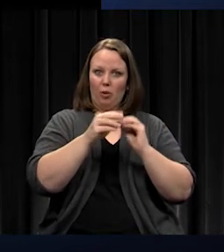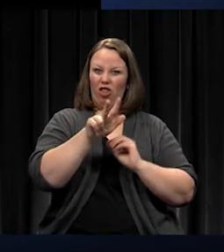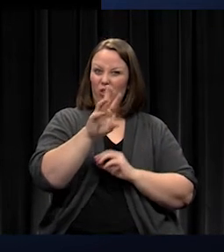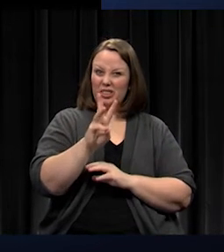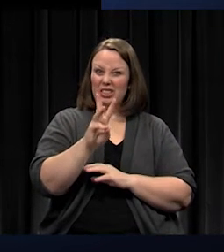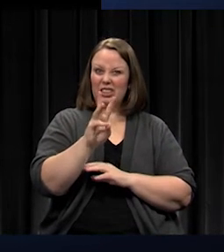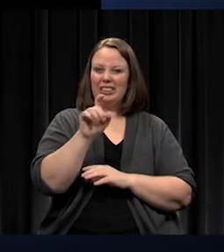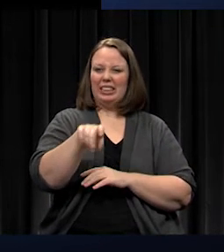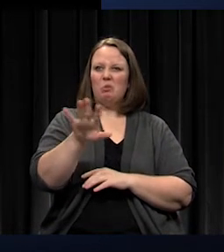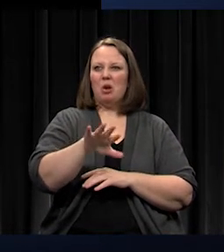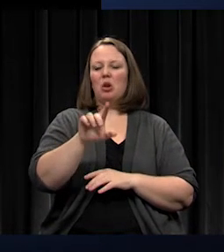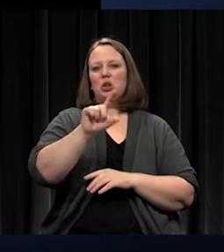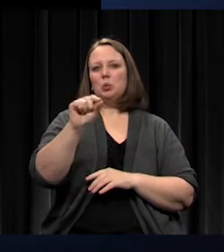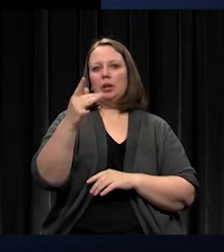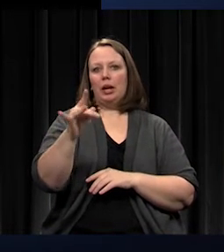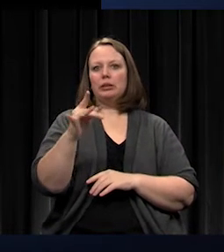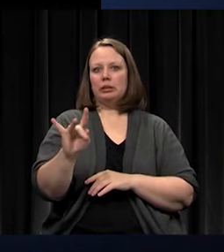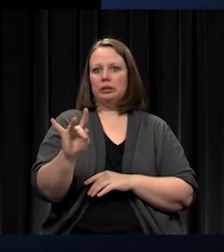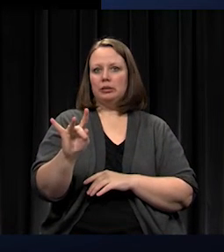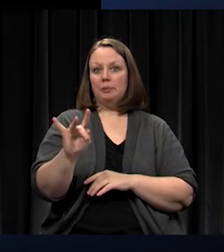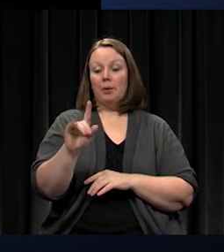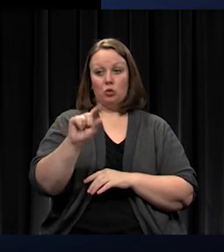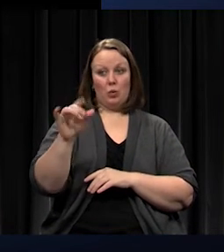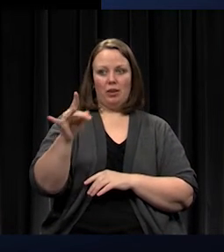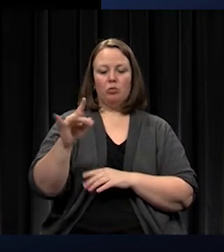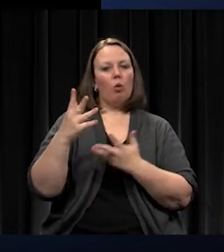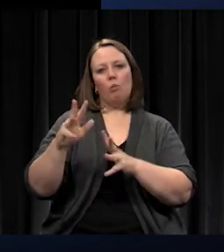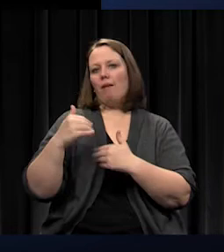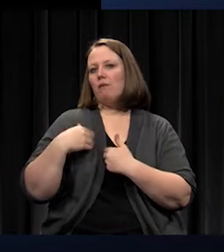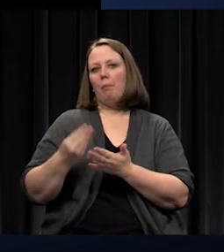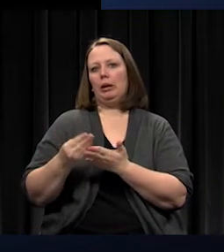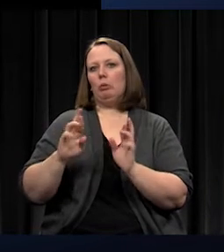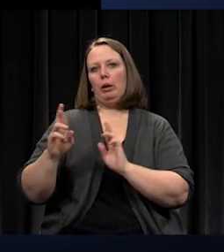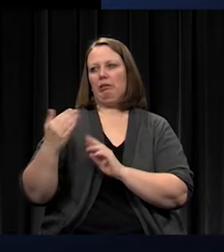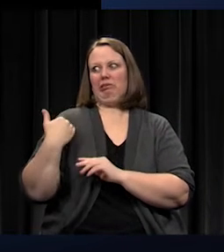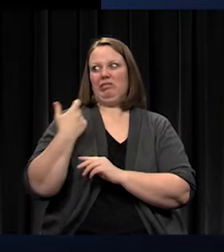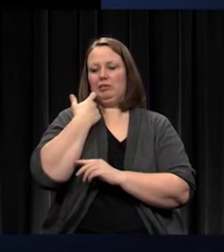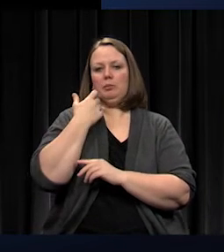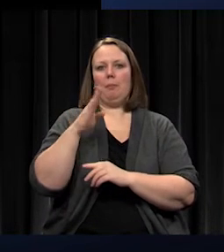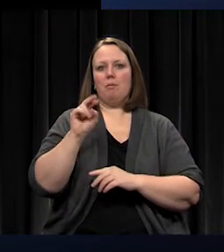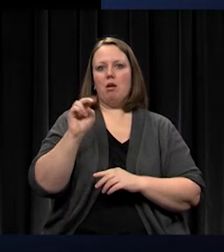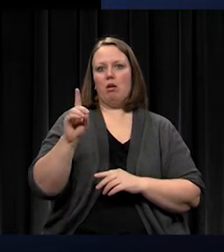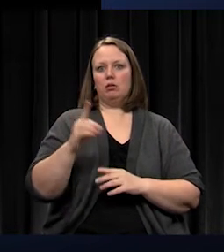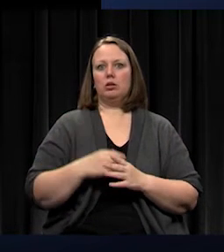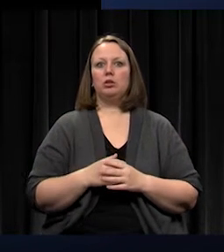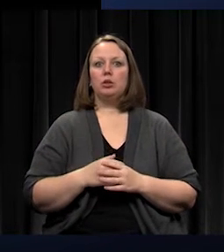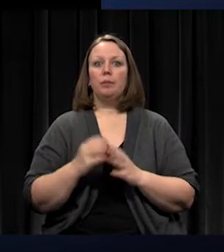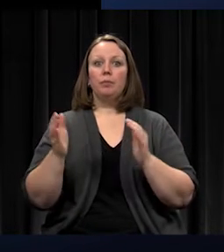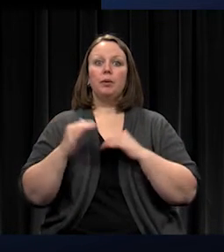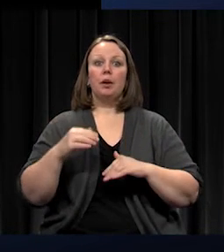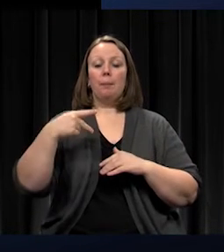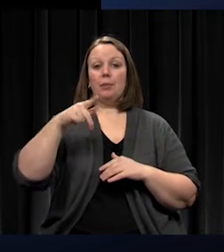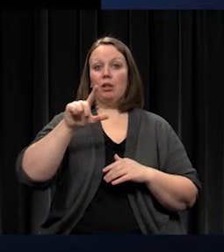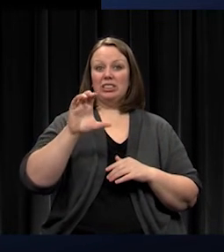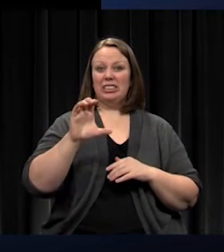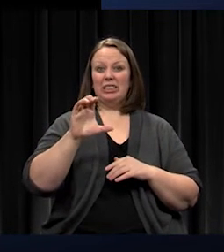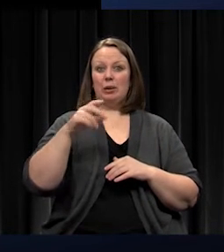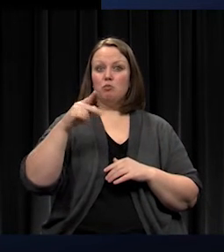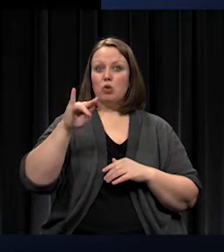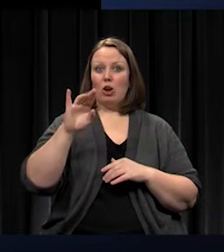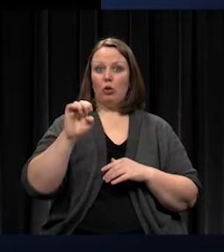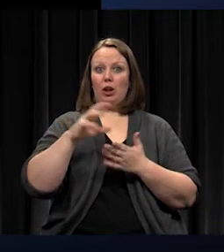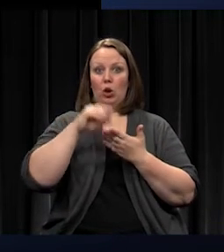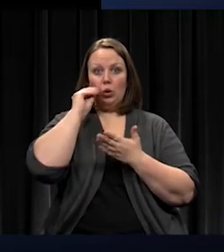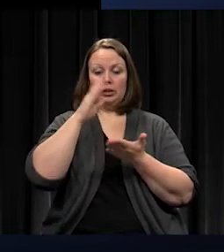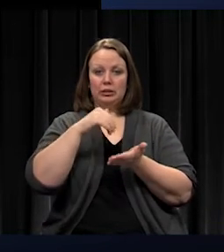But the funding is already secured through the last bond issue. We need relief at Prairie Learning Center. And as you know, we